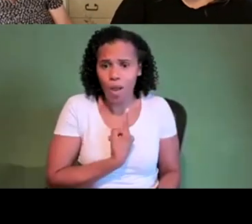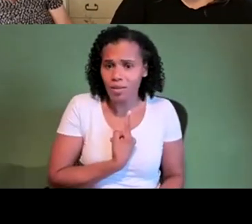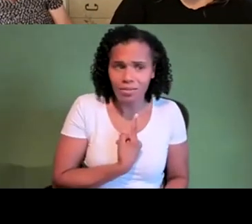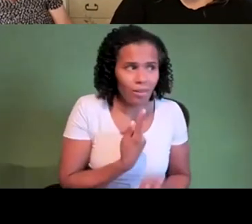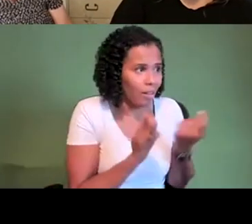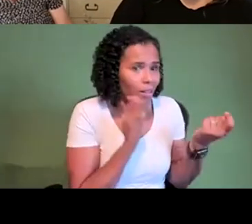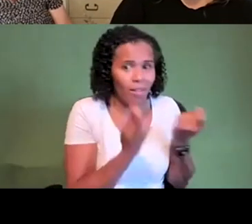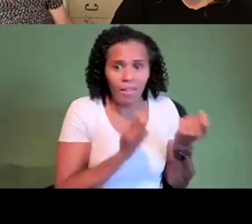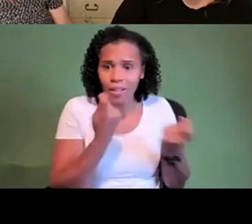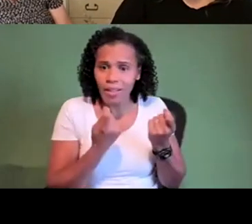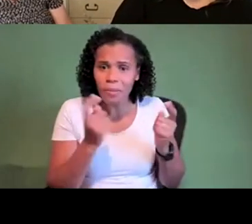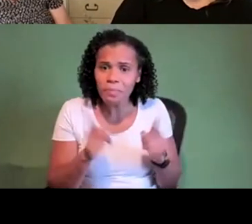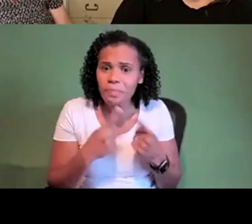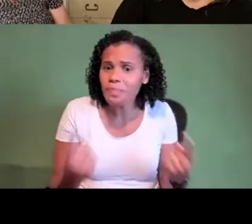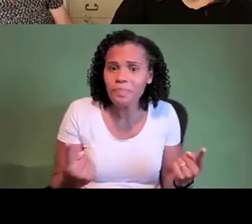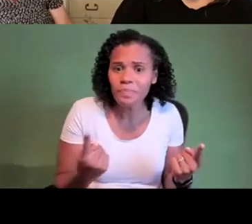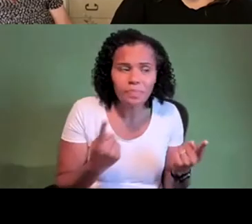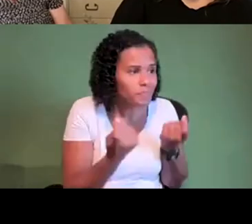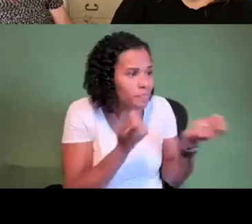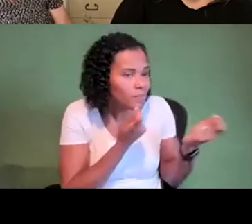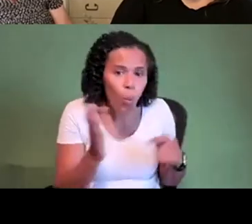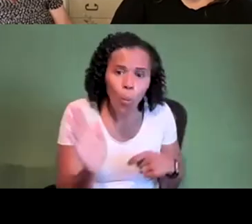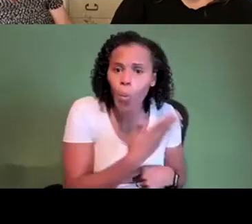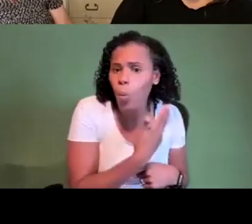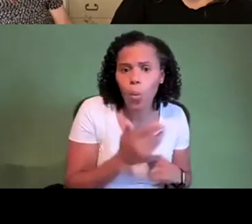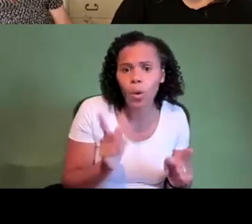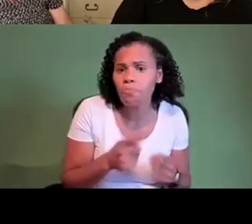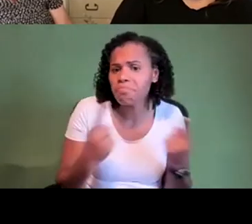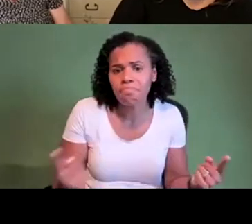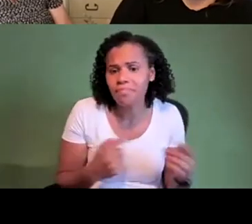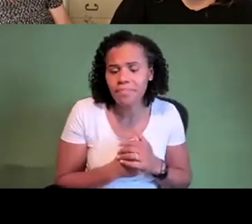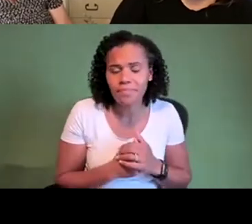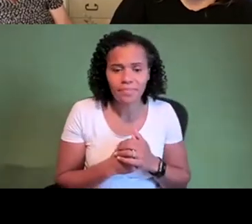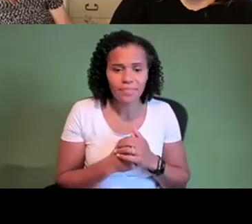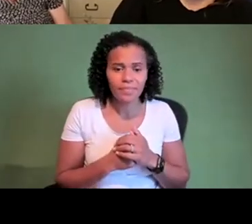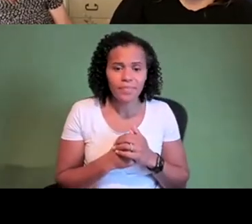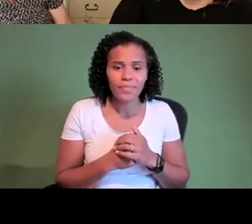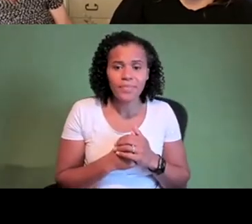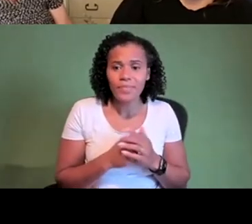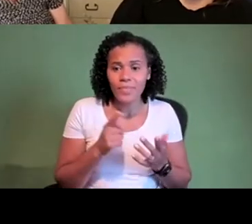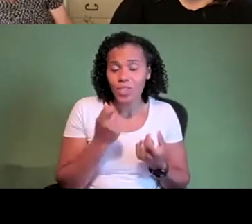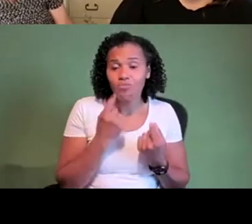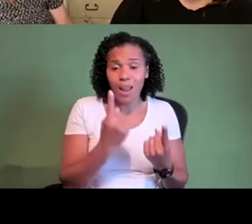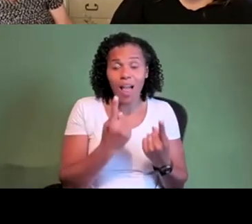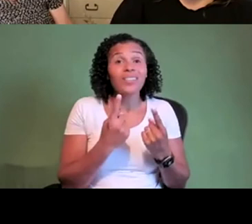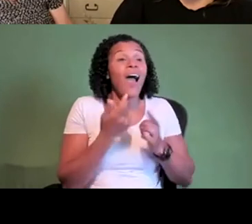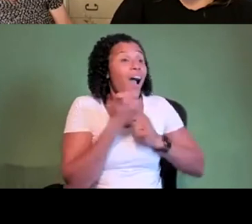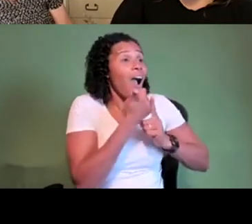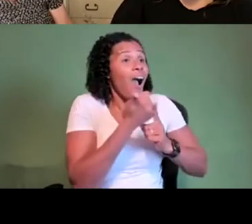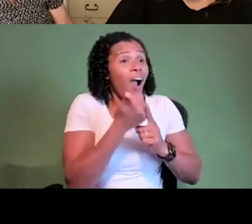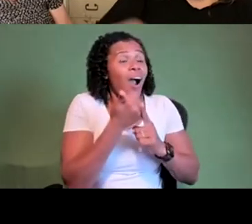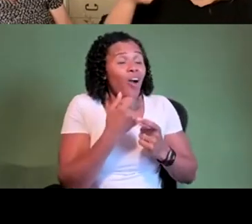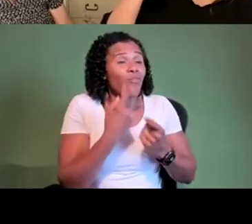you can be um yeah used up quite quickly uh yeah